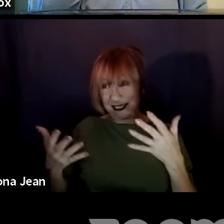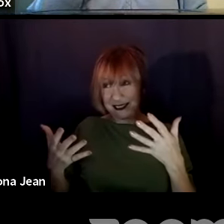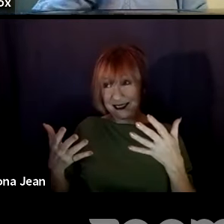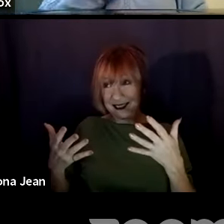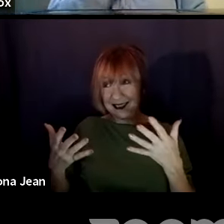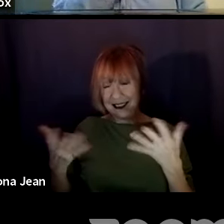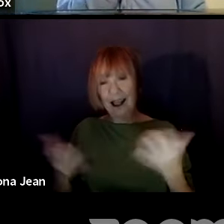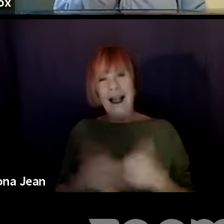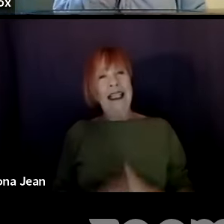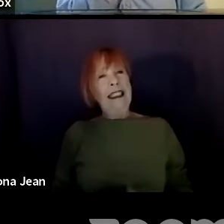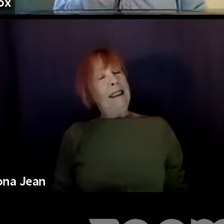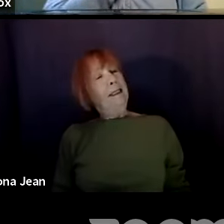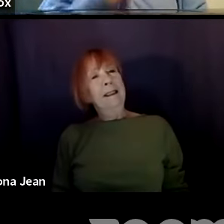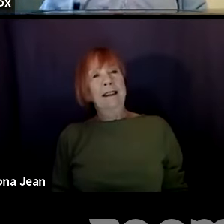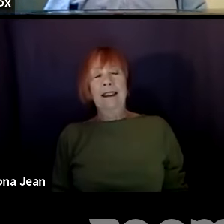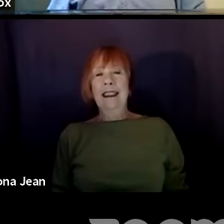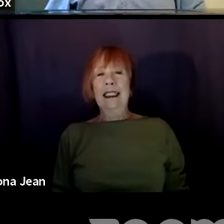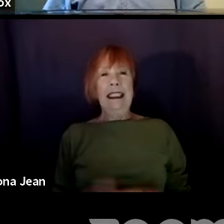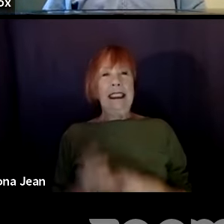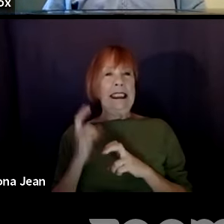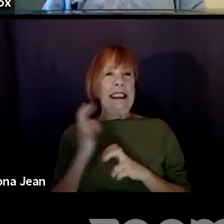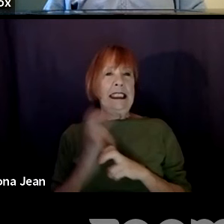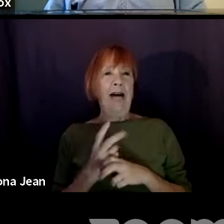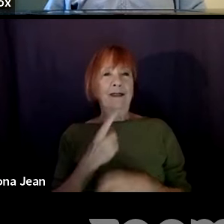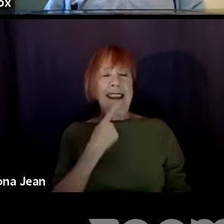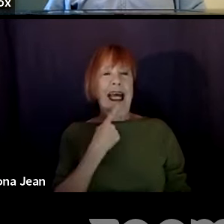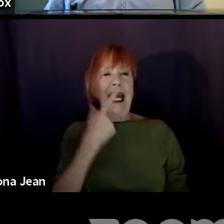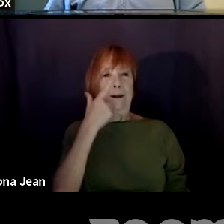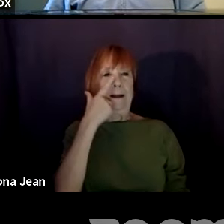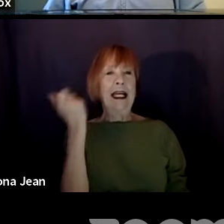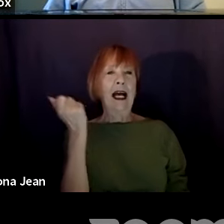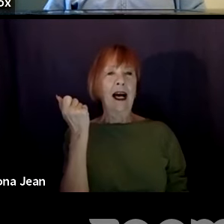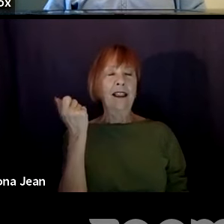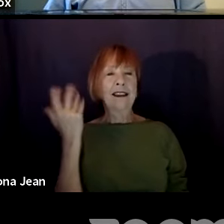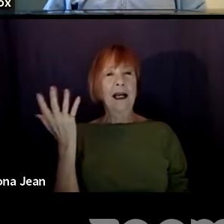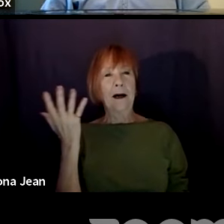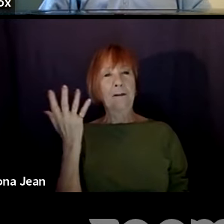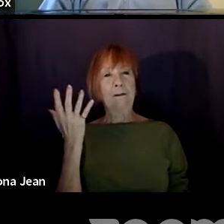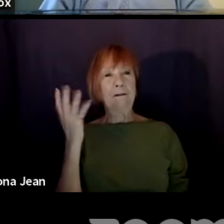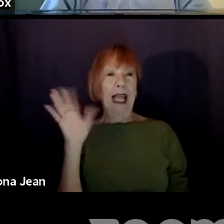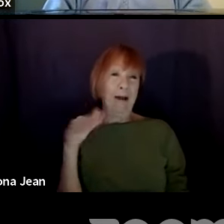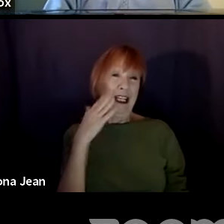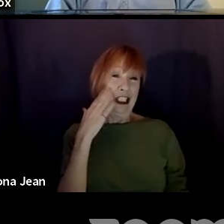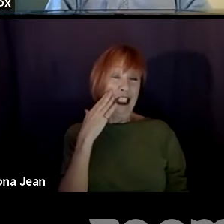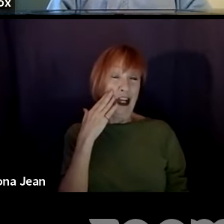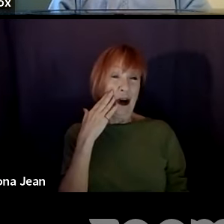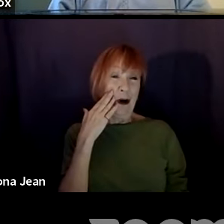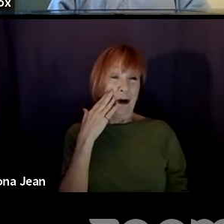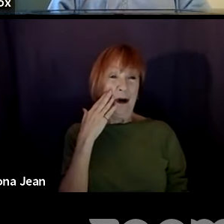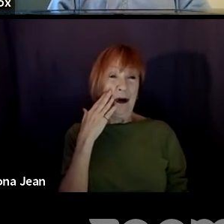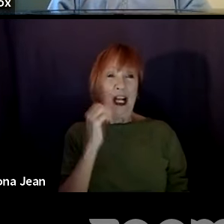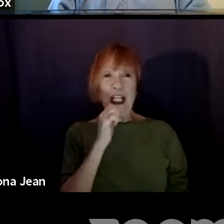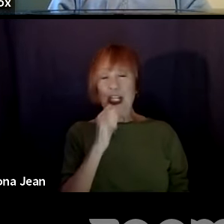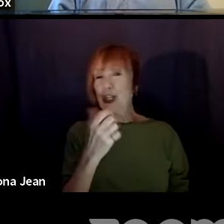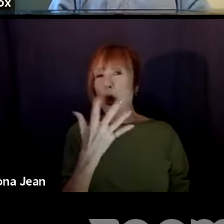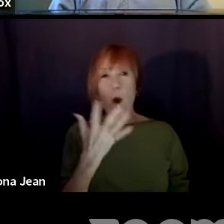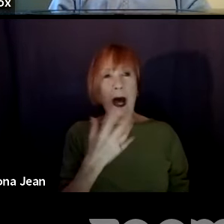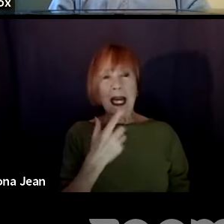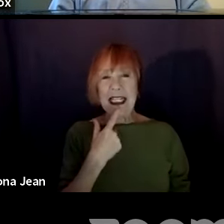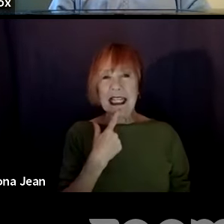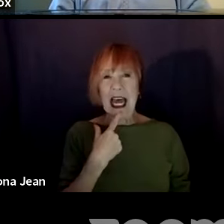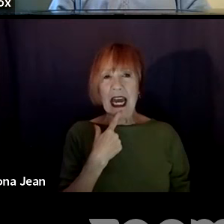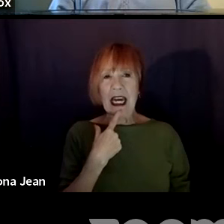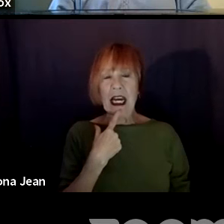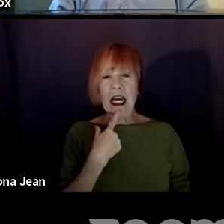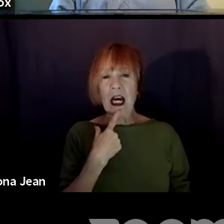I mean, that's kind of hard to say, because, you know, you don't want to say that, that